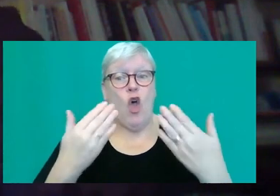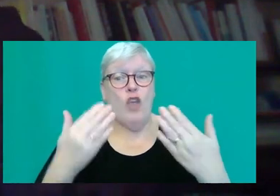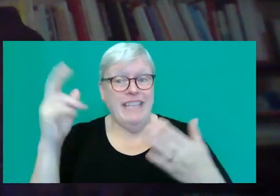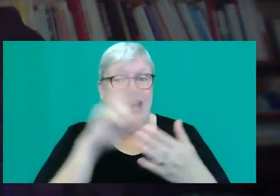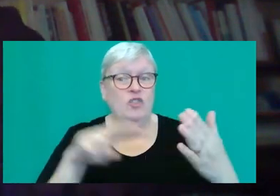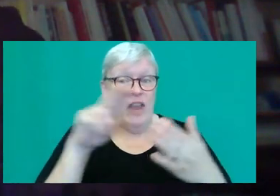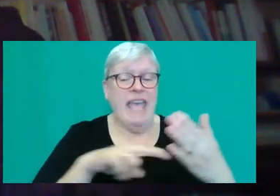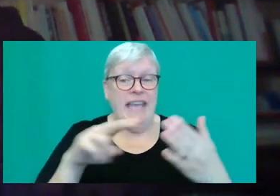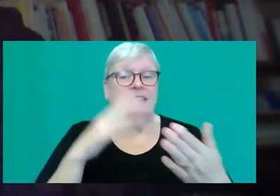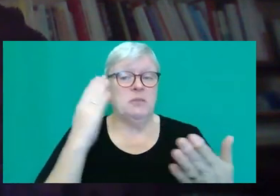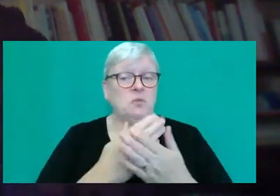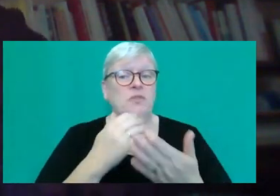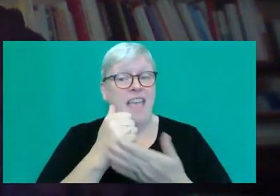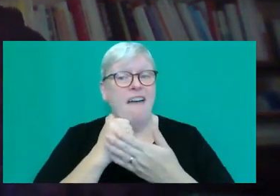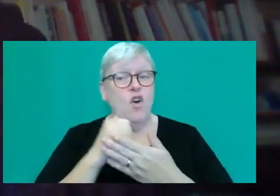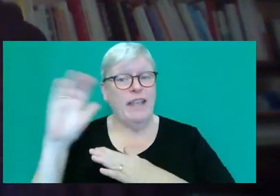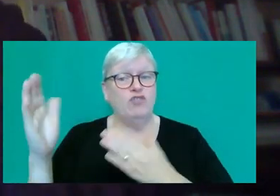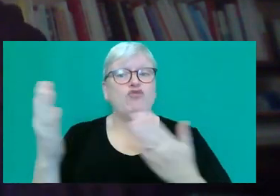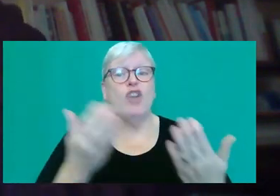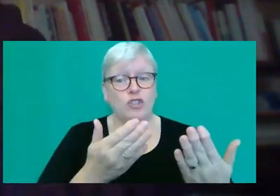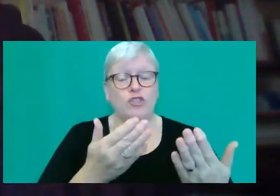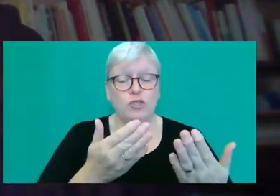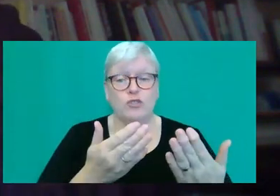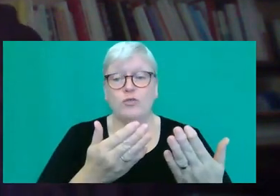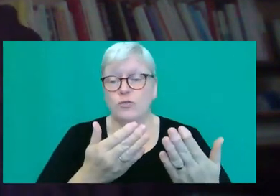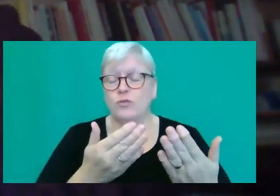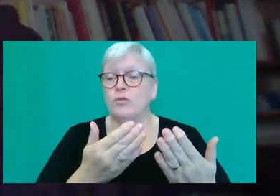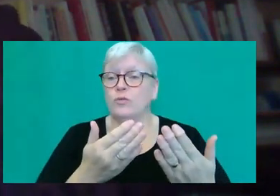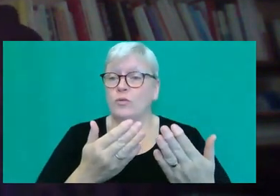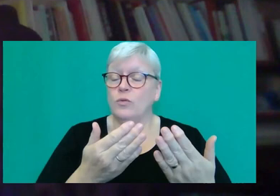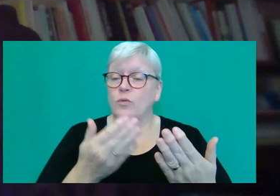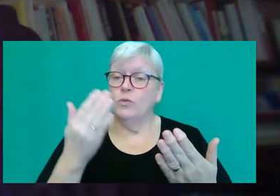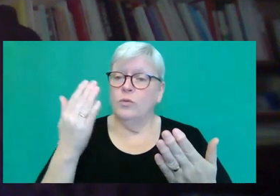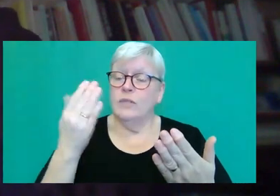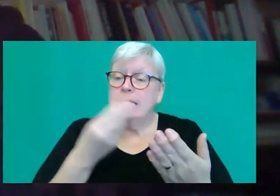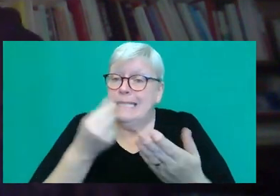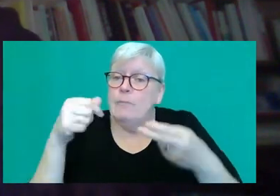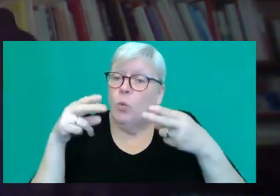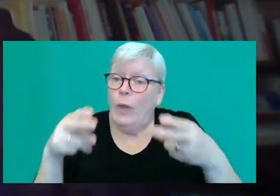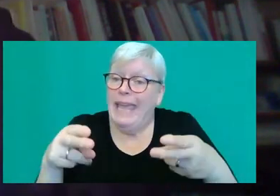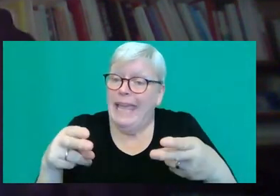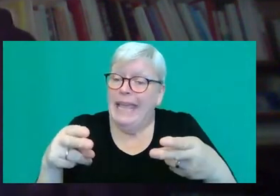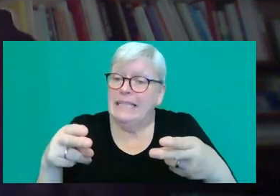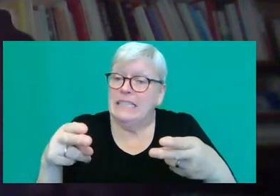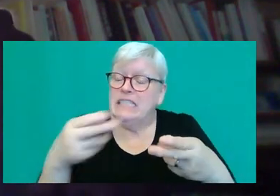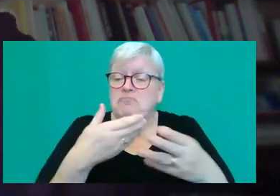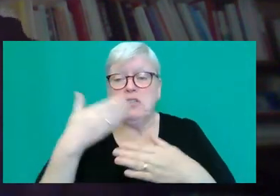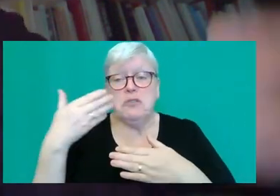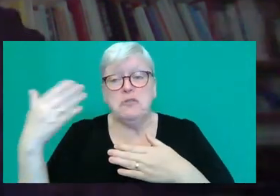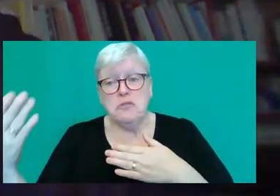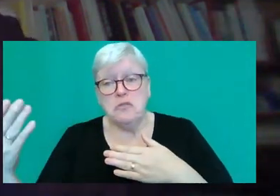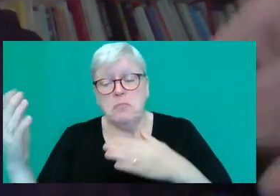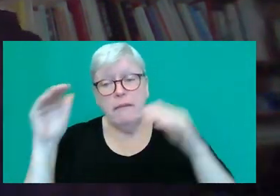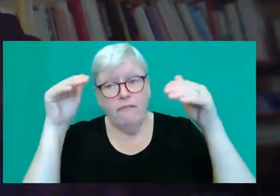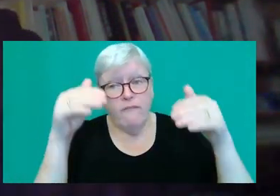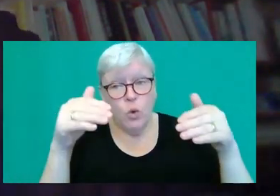helpful introduction. And in some ways, the narrative focuses on those